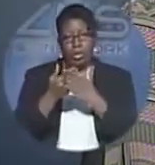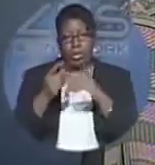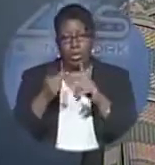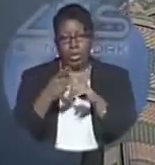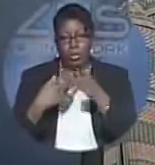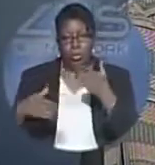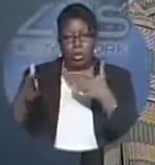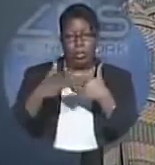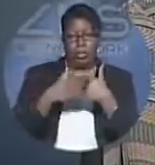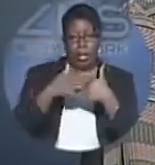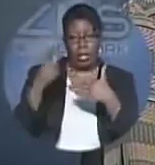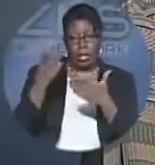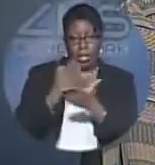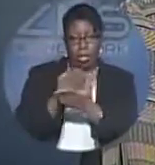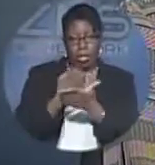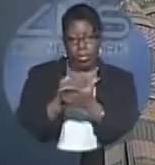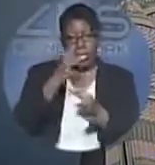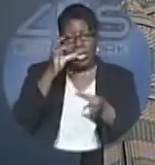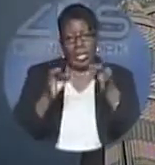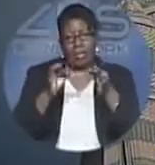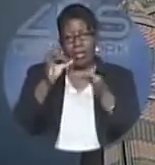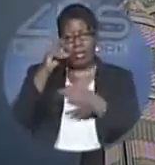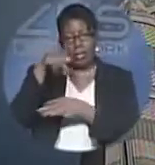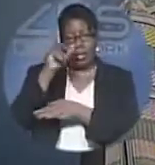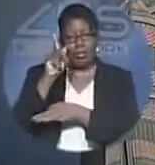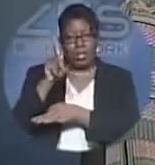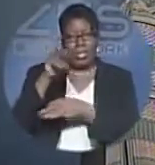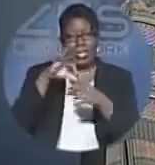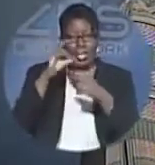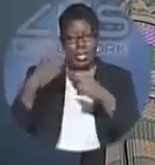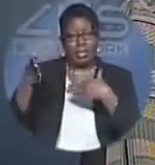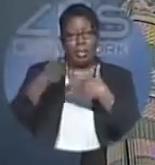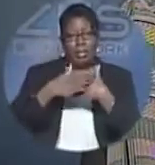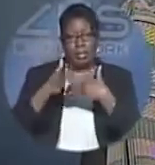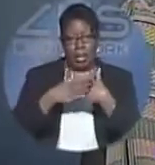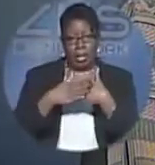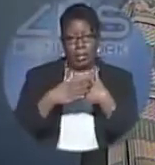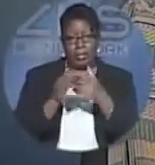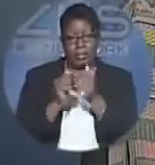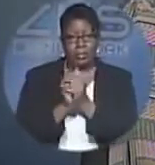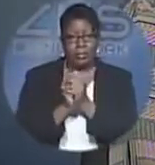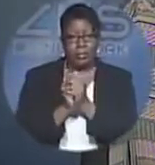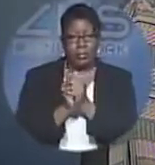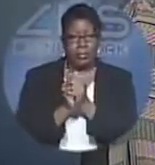economy, rather, if his party is elected at the 2012 general elections.